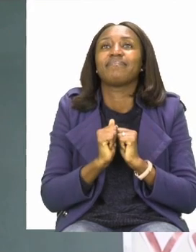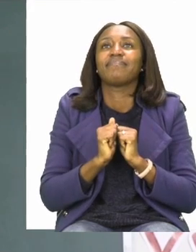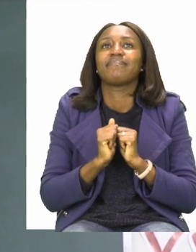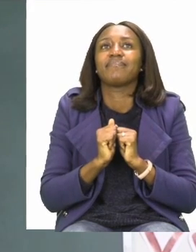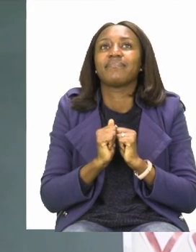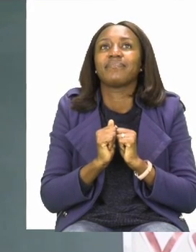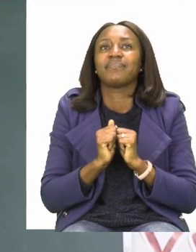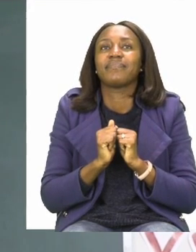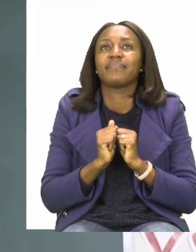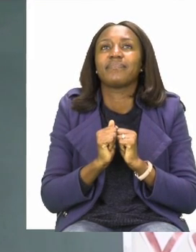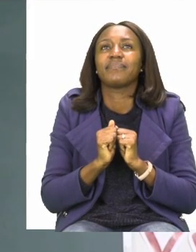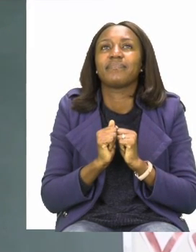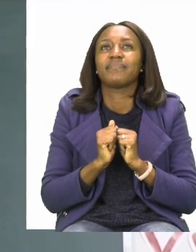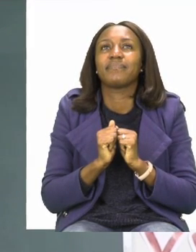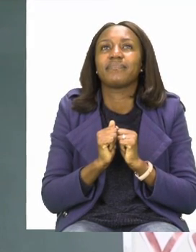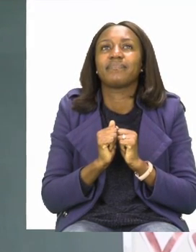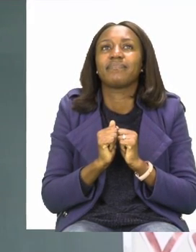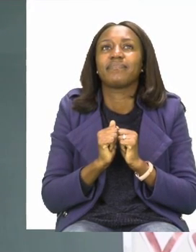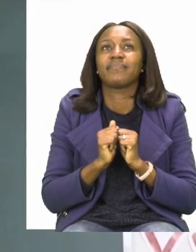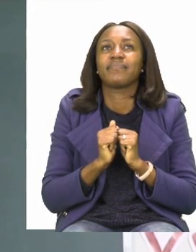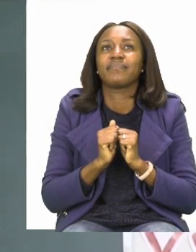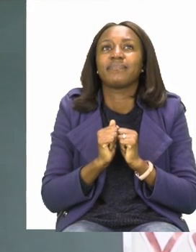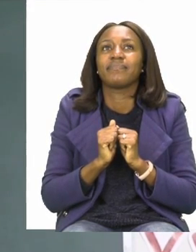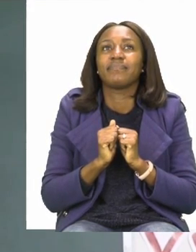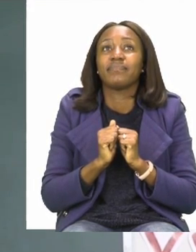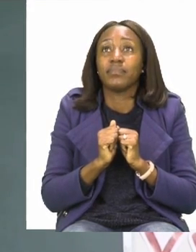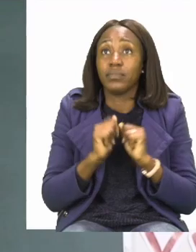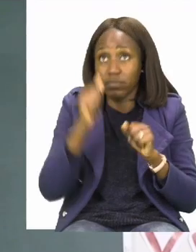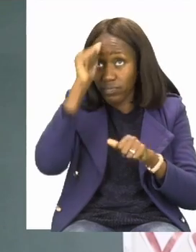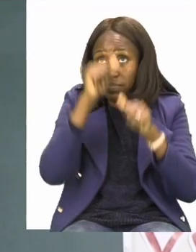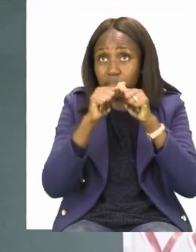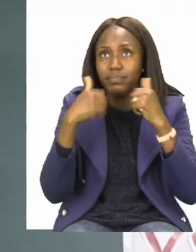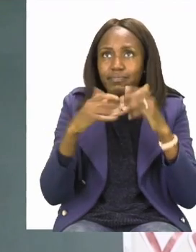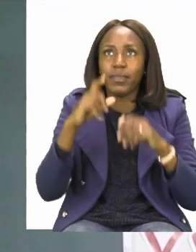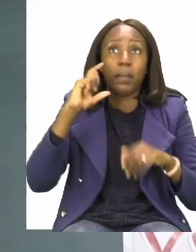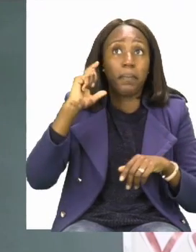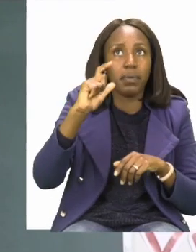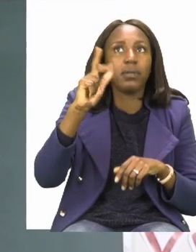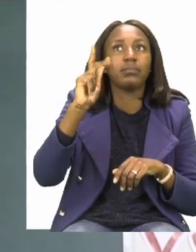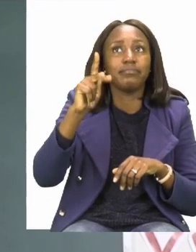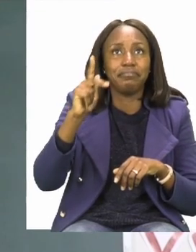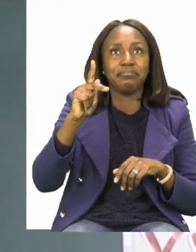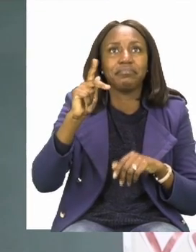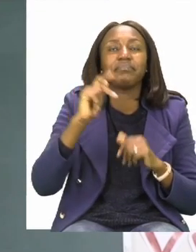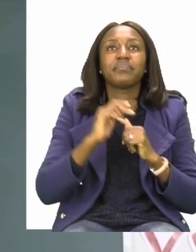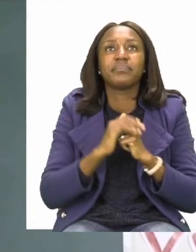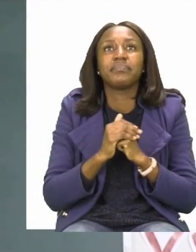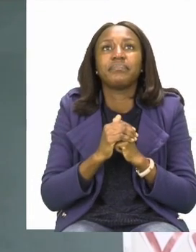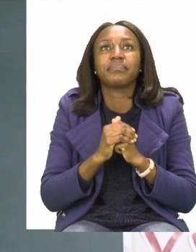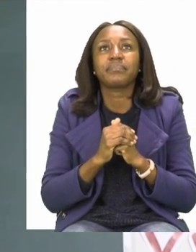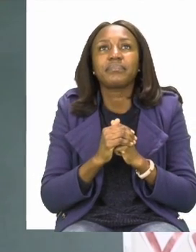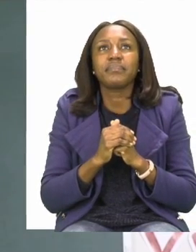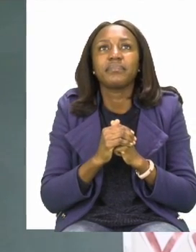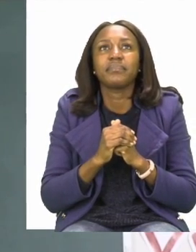there. And then, we have capital letter T. To say,